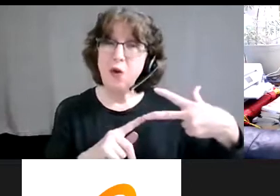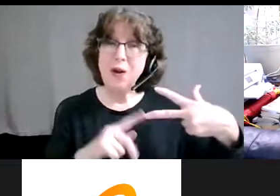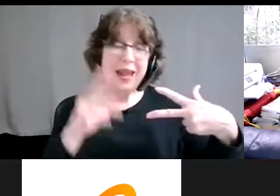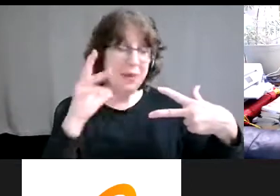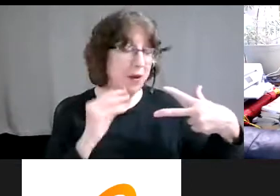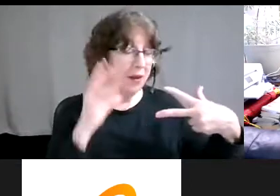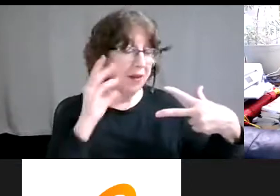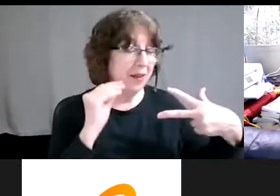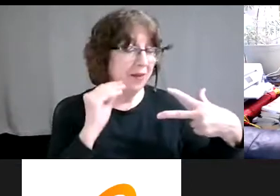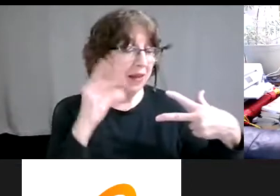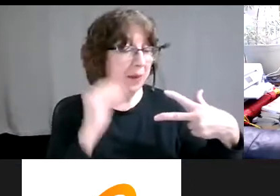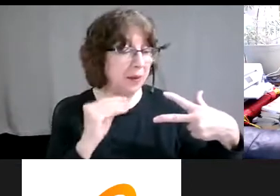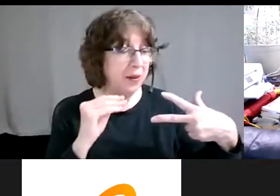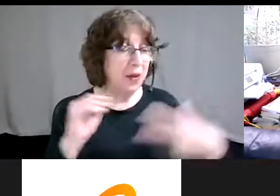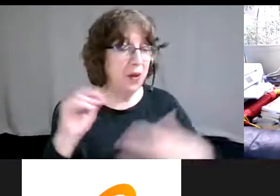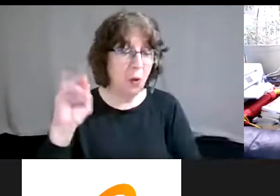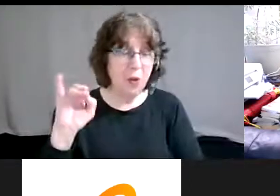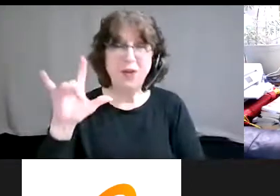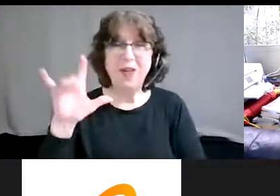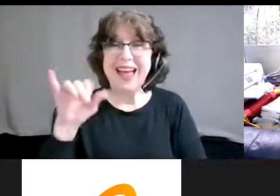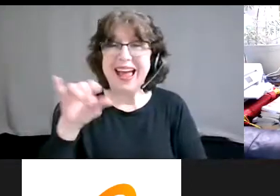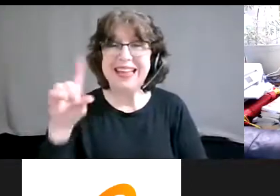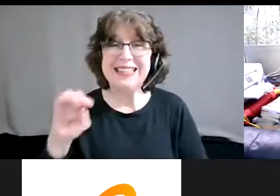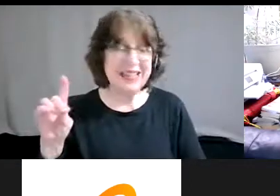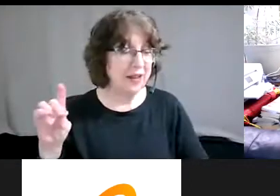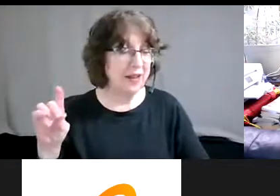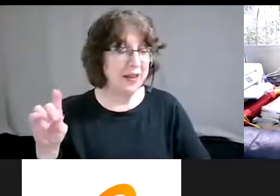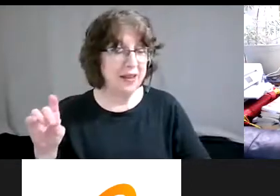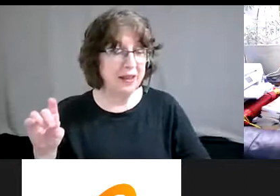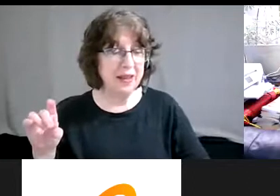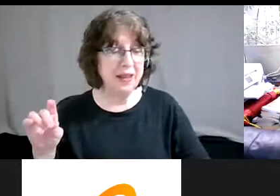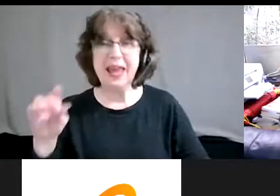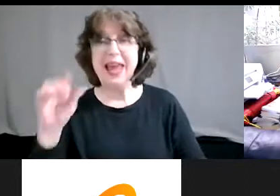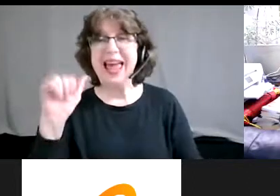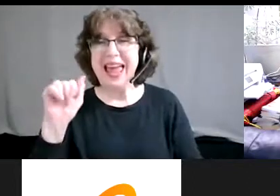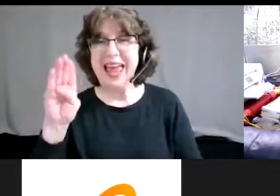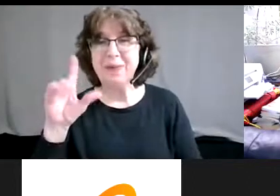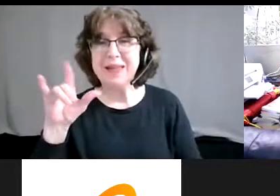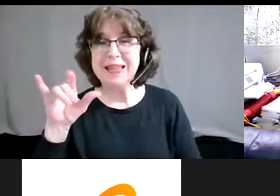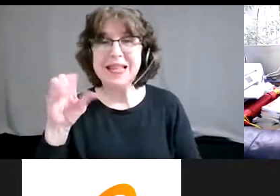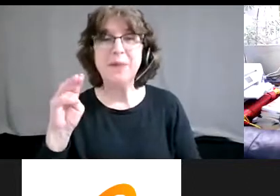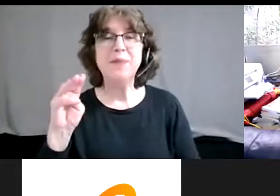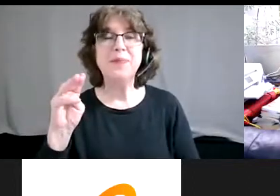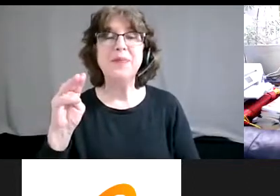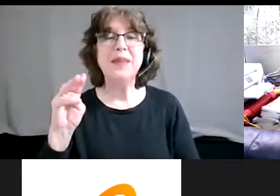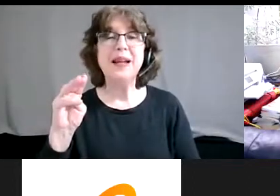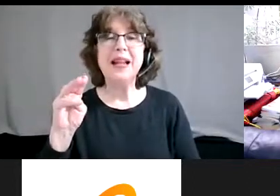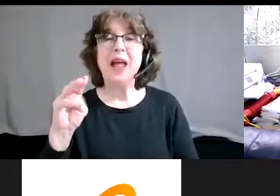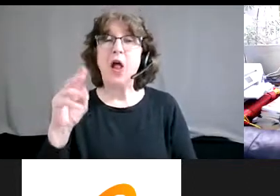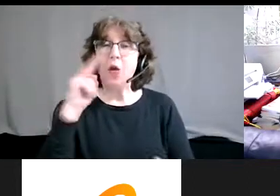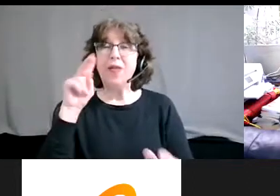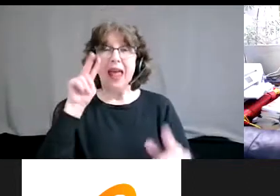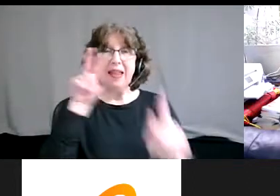racialized ableism. Now, it's important to think about this as a prism and that that is not the only thing,